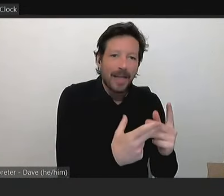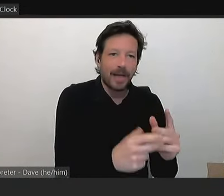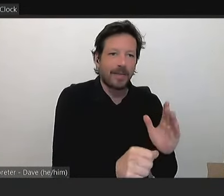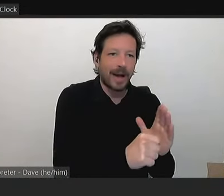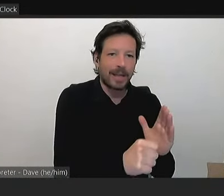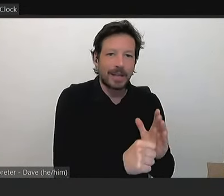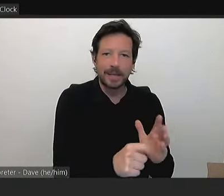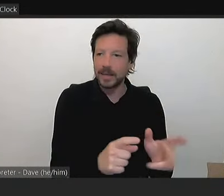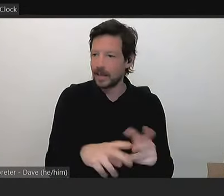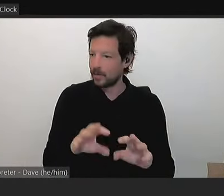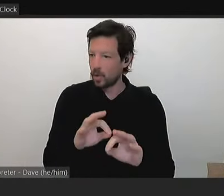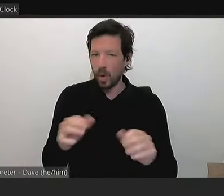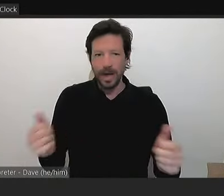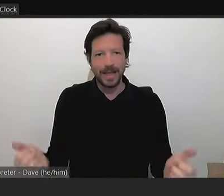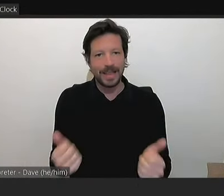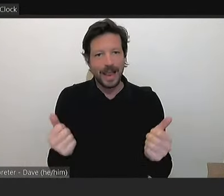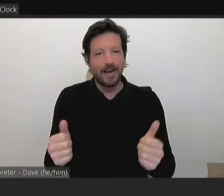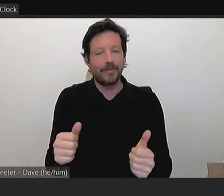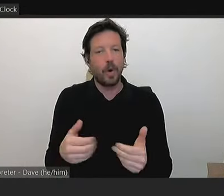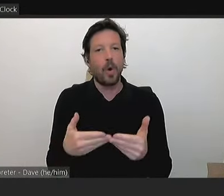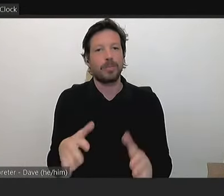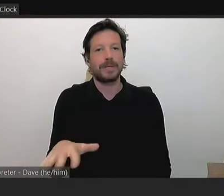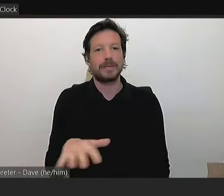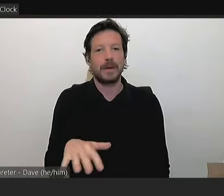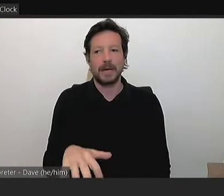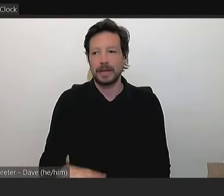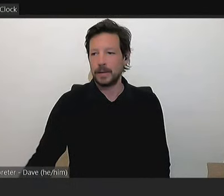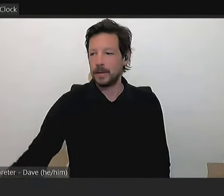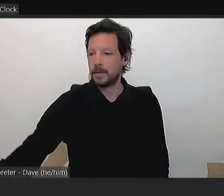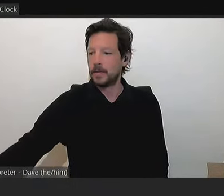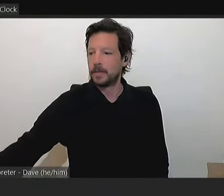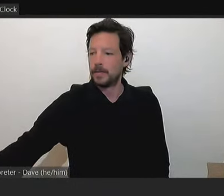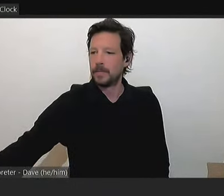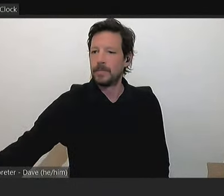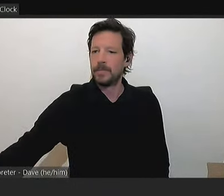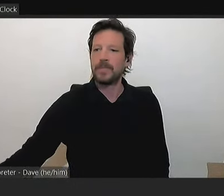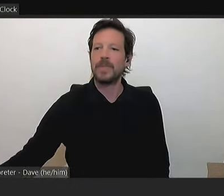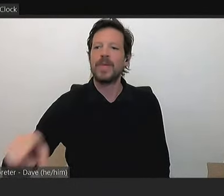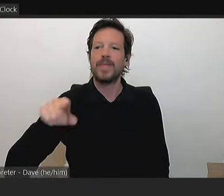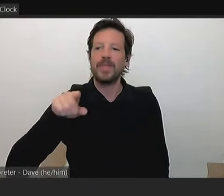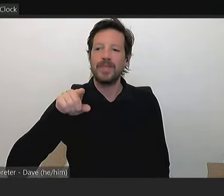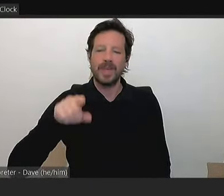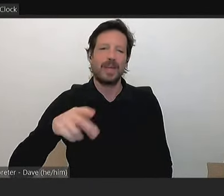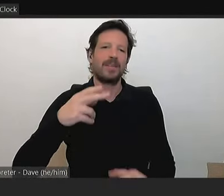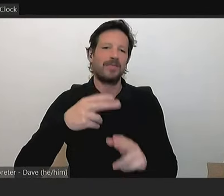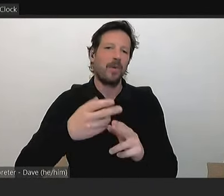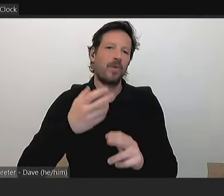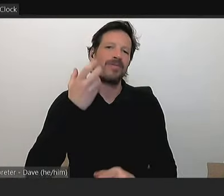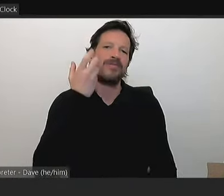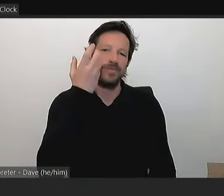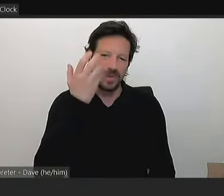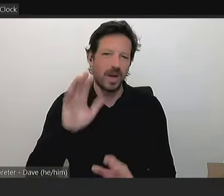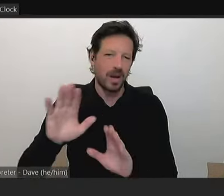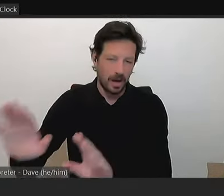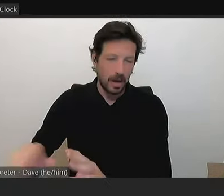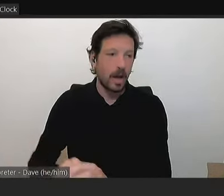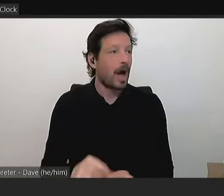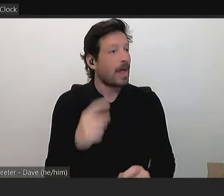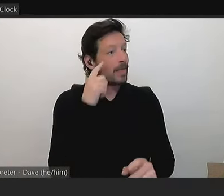space to fund it. And that is sometime in the future, as we all know. I think the major impact here